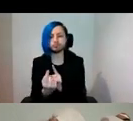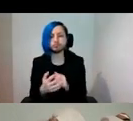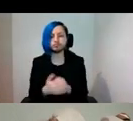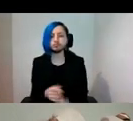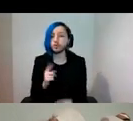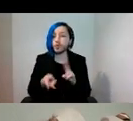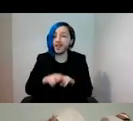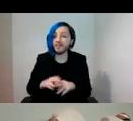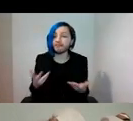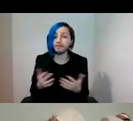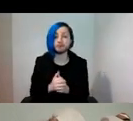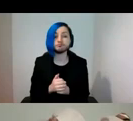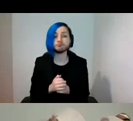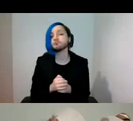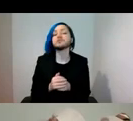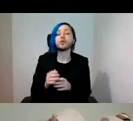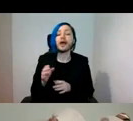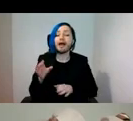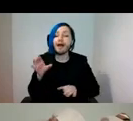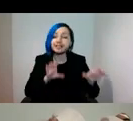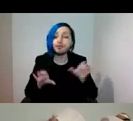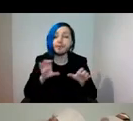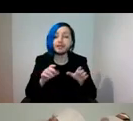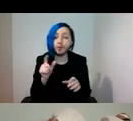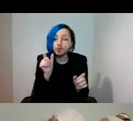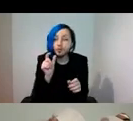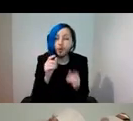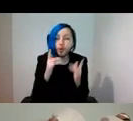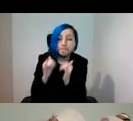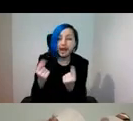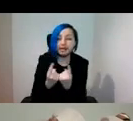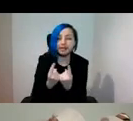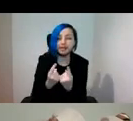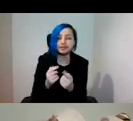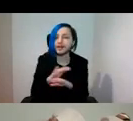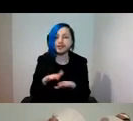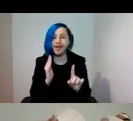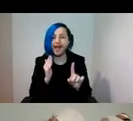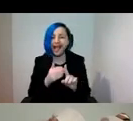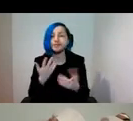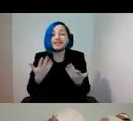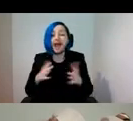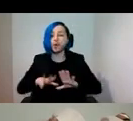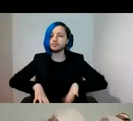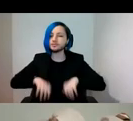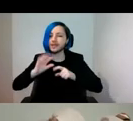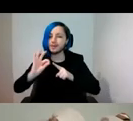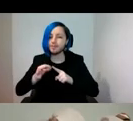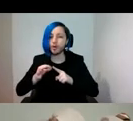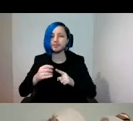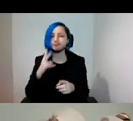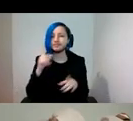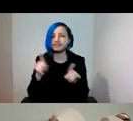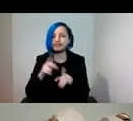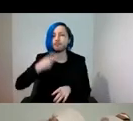if experimental and small-scale pilot initiatives are no longer aims but starting points, seen as recursive or